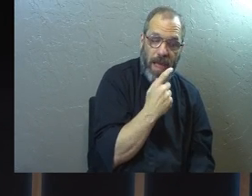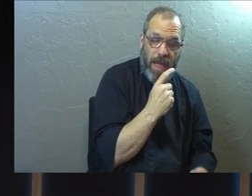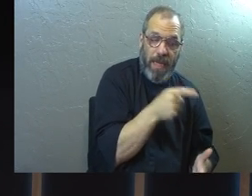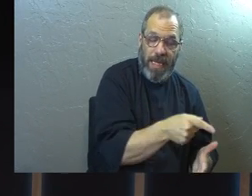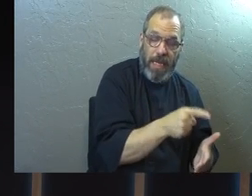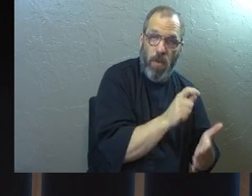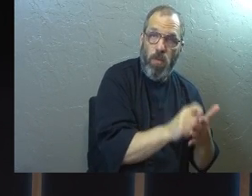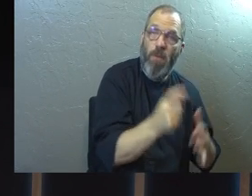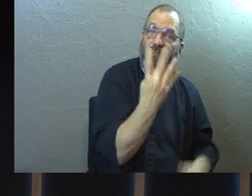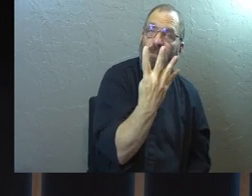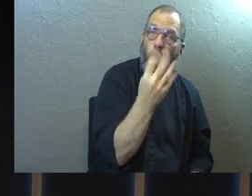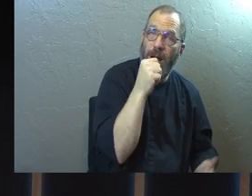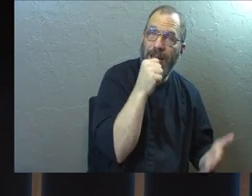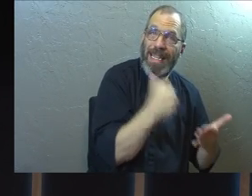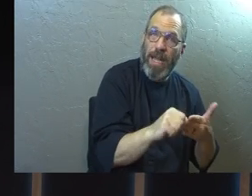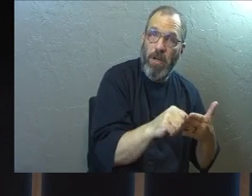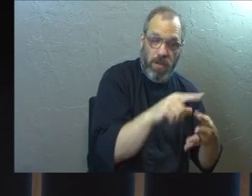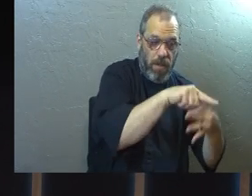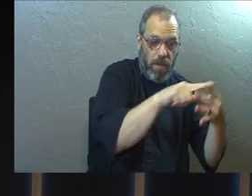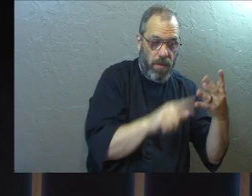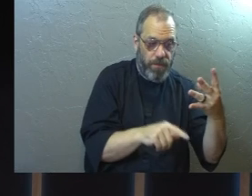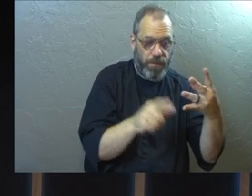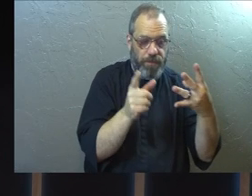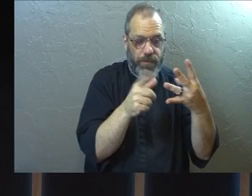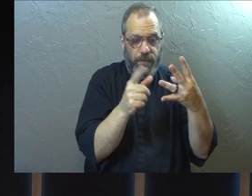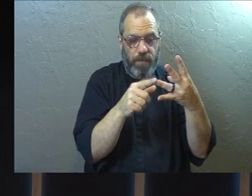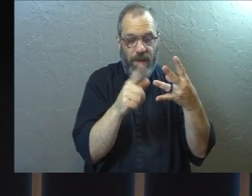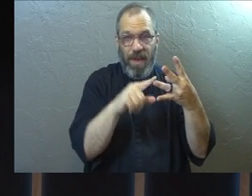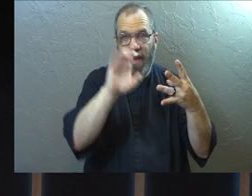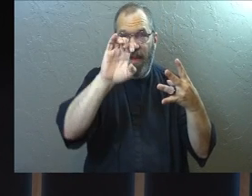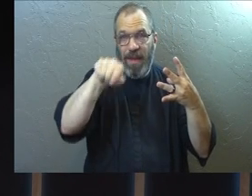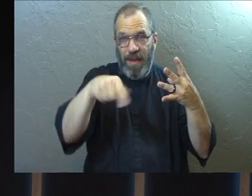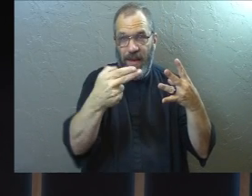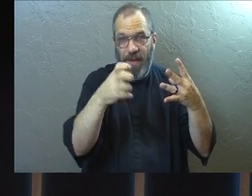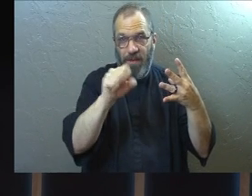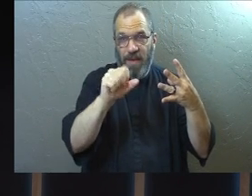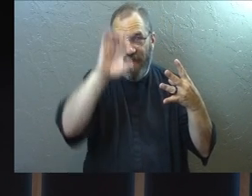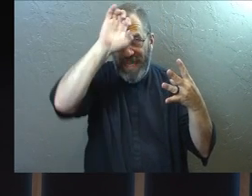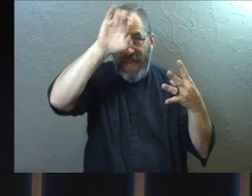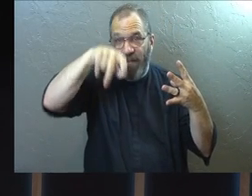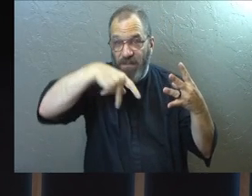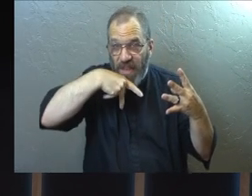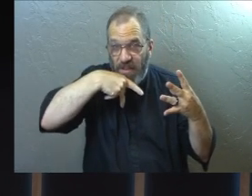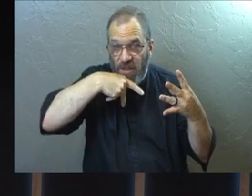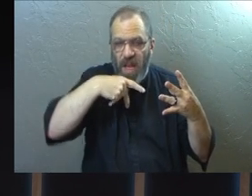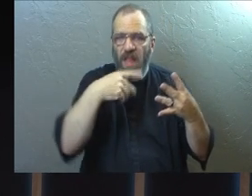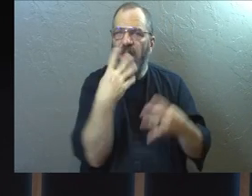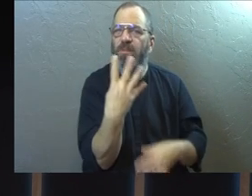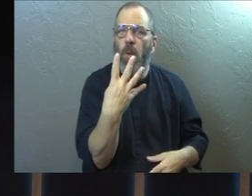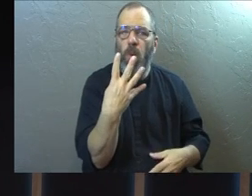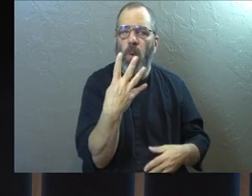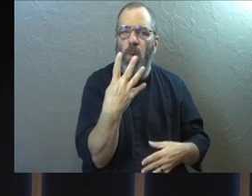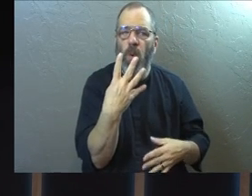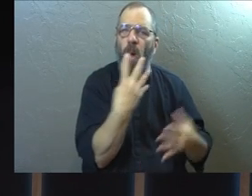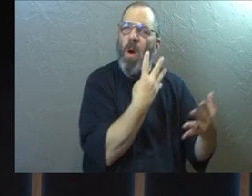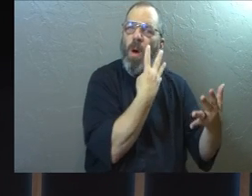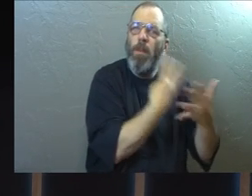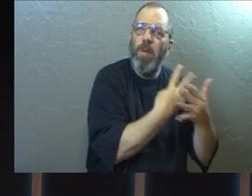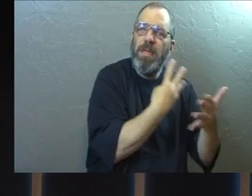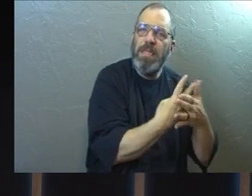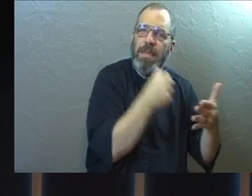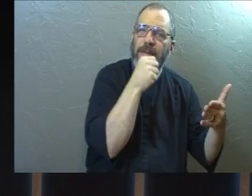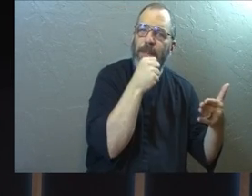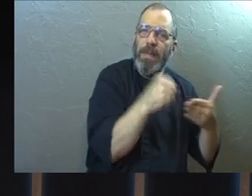four letters. One of them was Ephesians to Ephesus. They're called the four prison